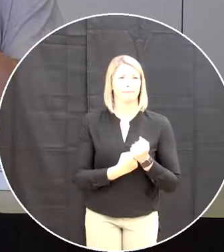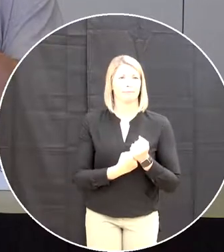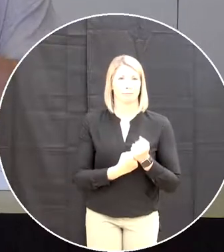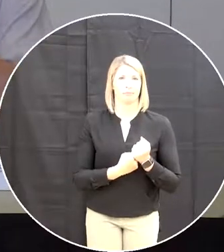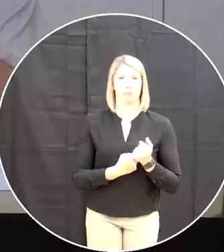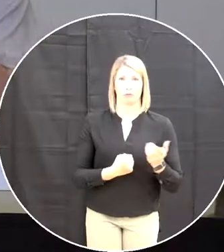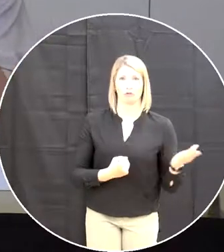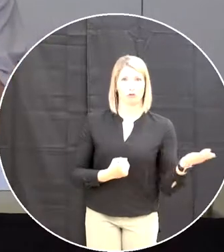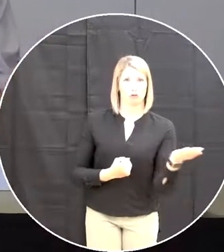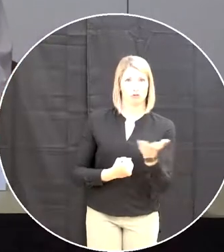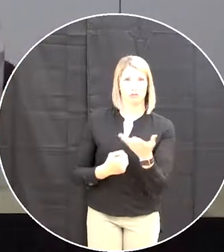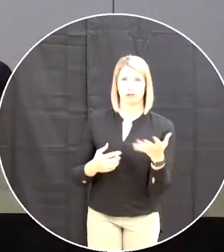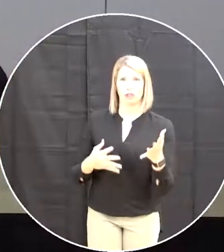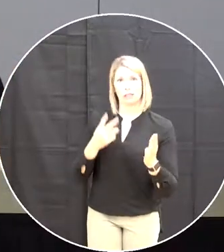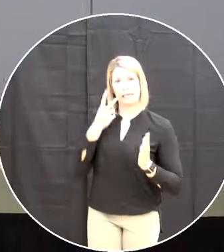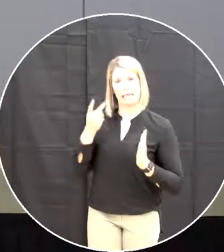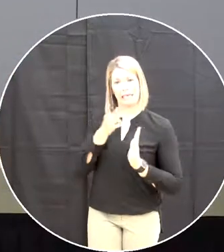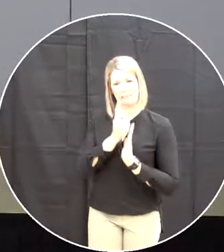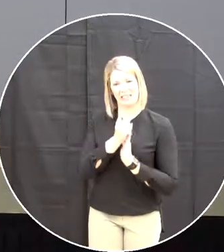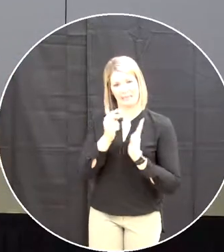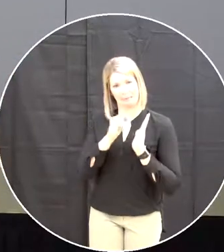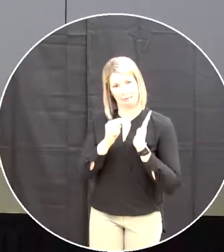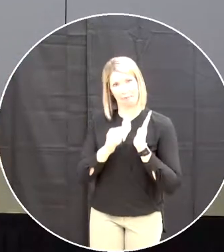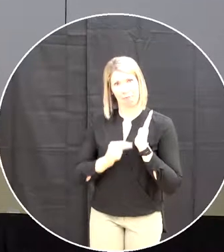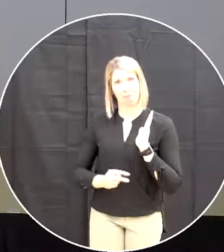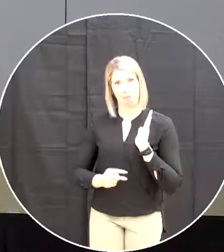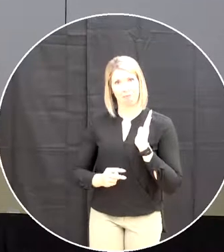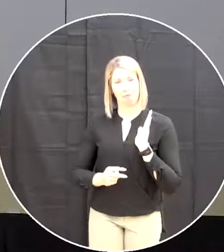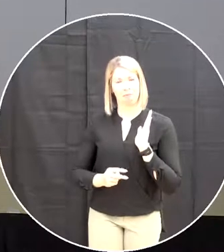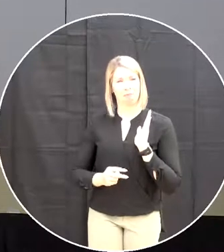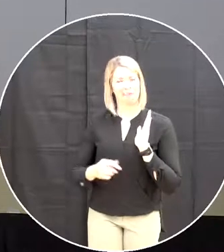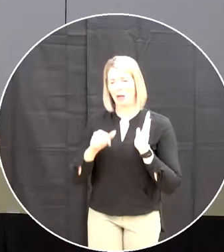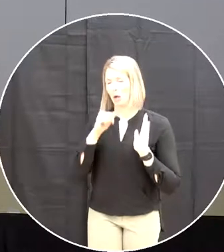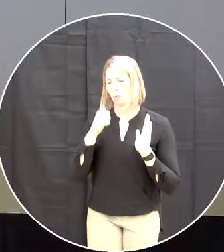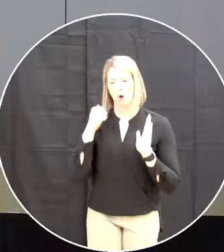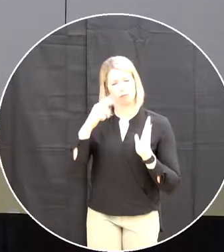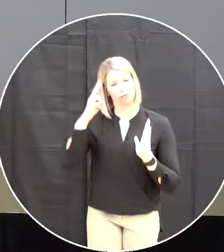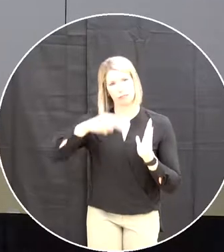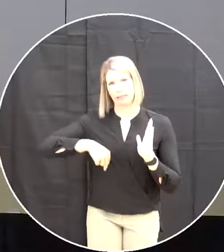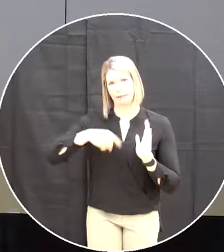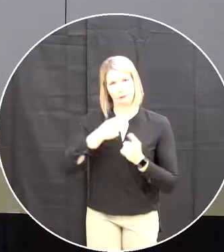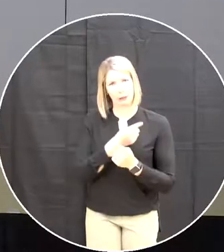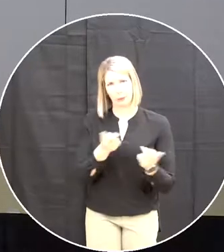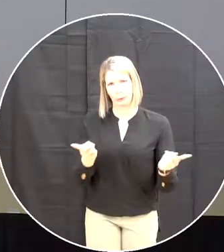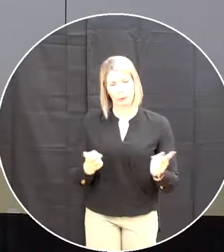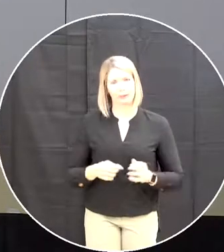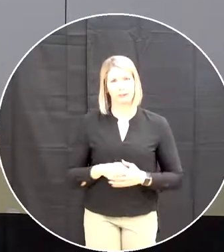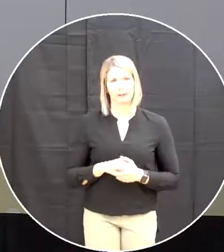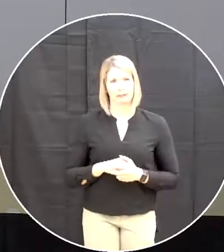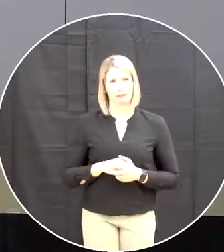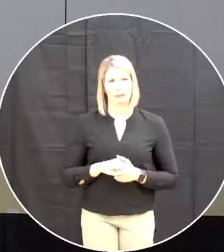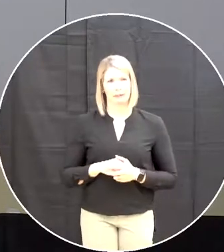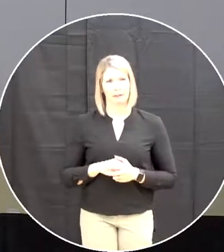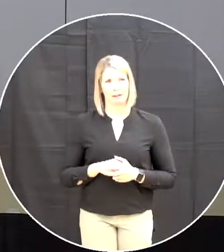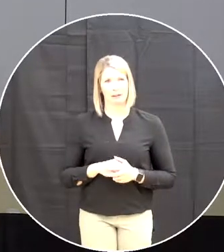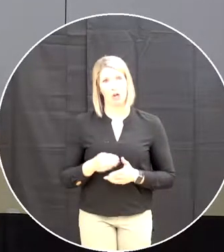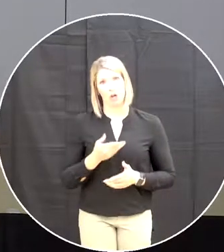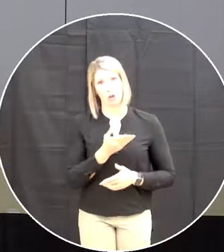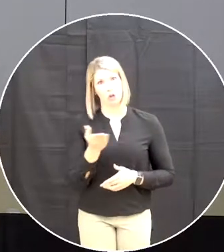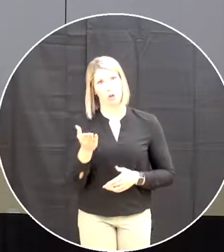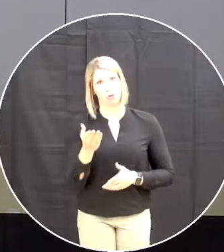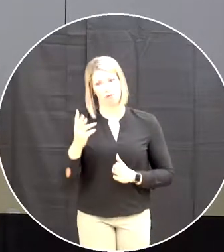copy of the minutes of that meeting in your package so i'm not going to read through the minutes for you i'm sure many of you read better than